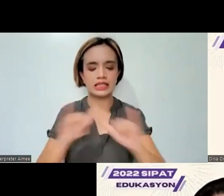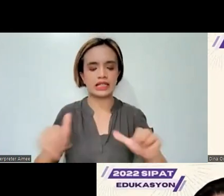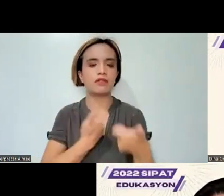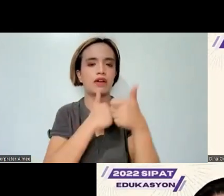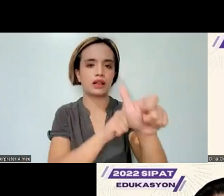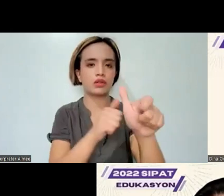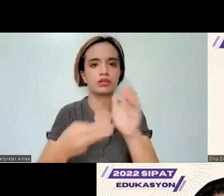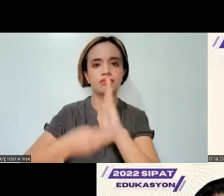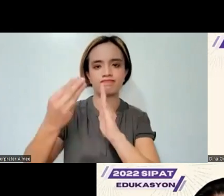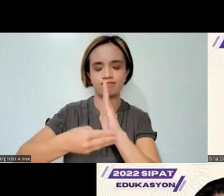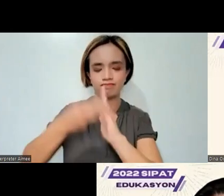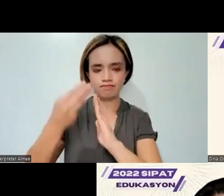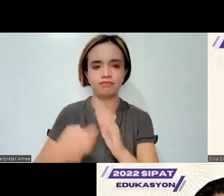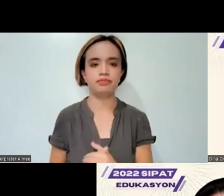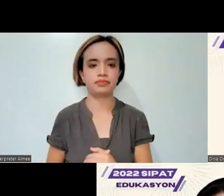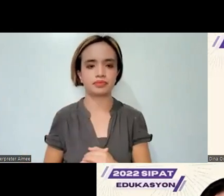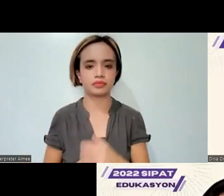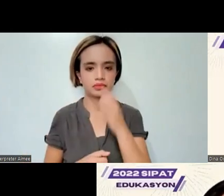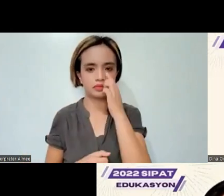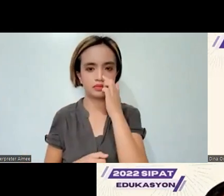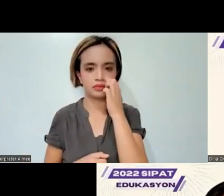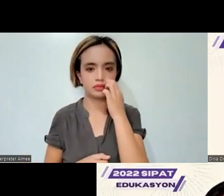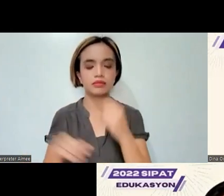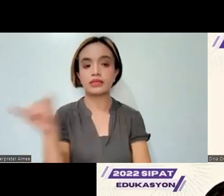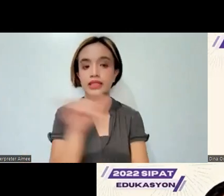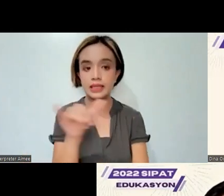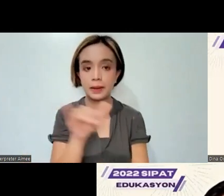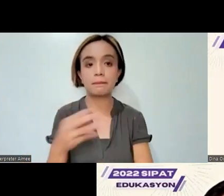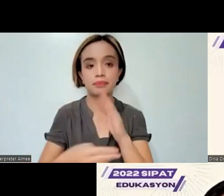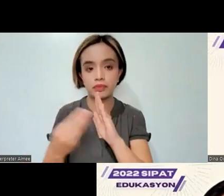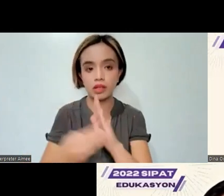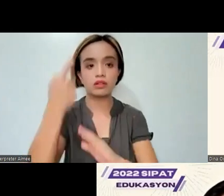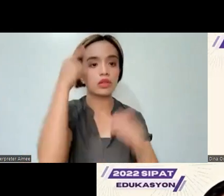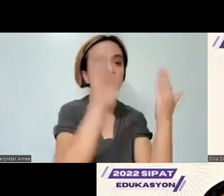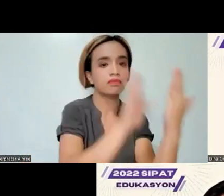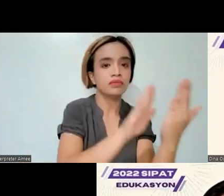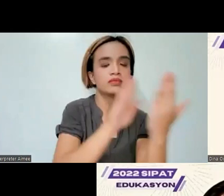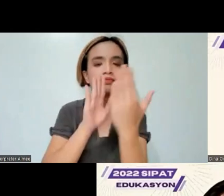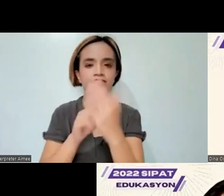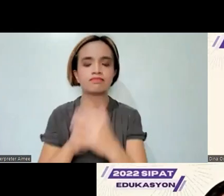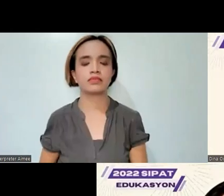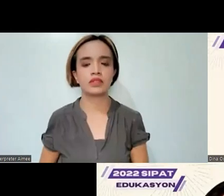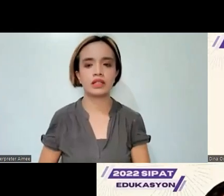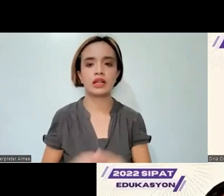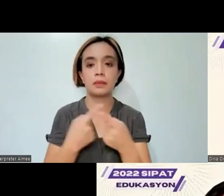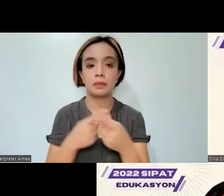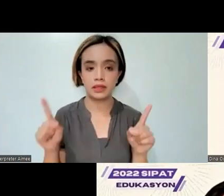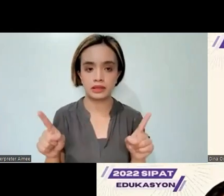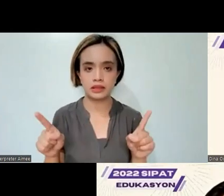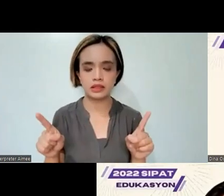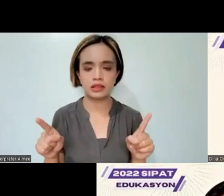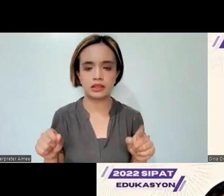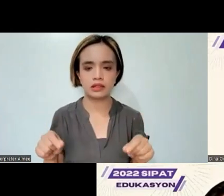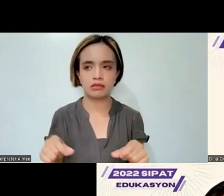manual, at least at the time, the same manual for face-to-face administration. But for this